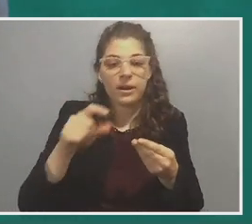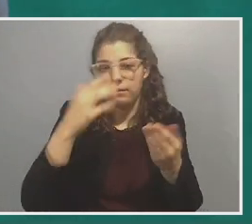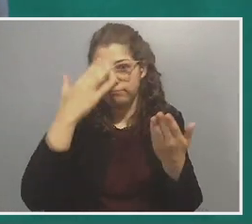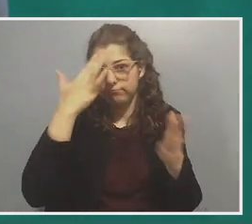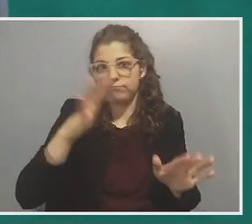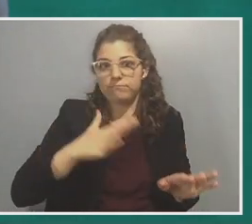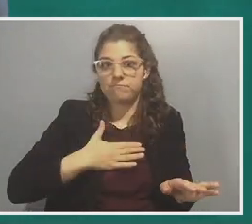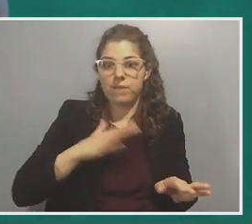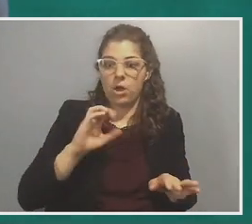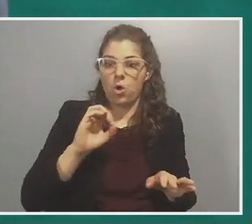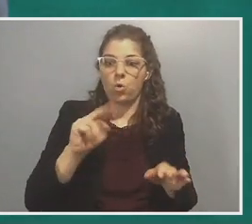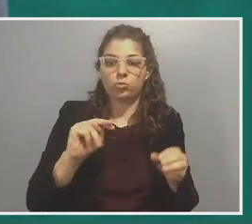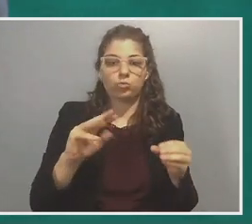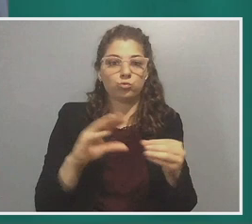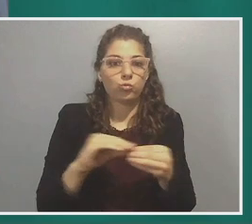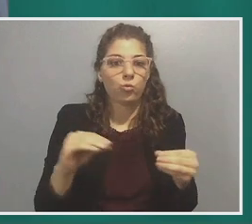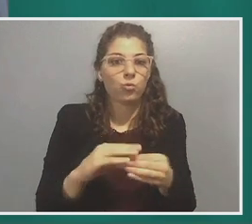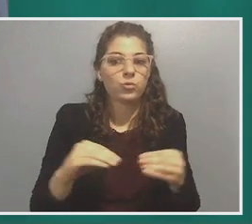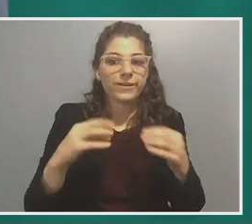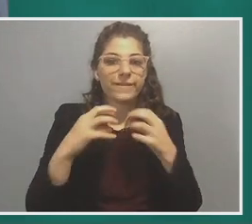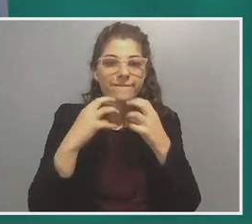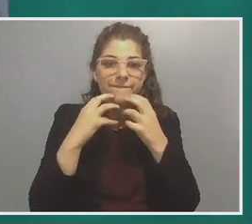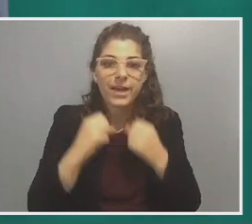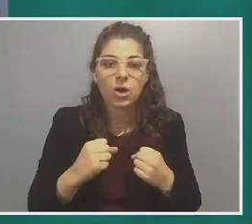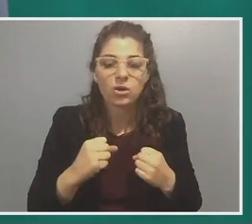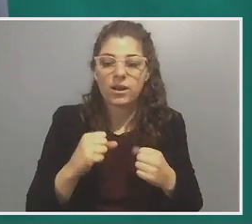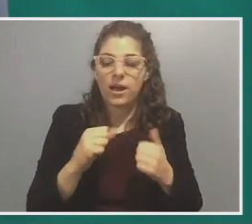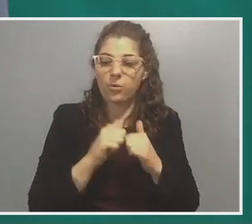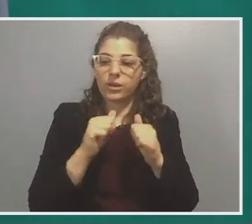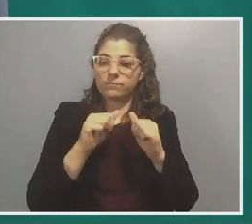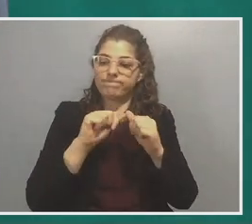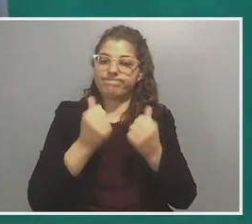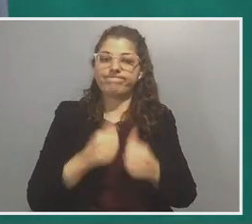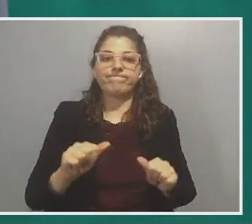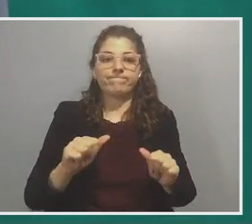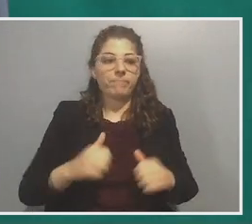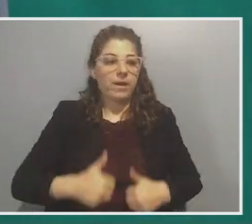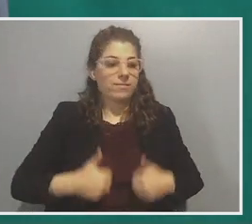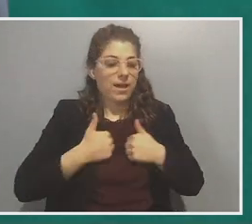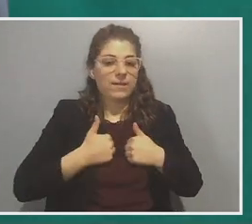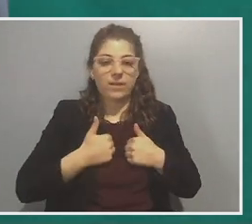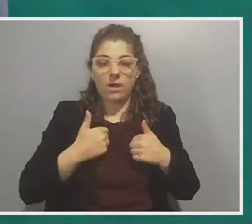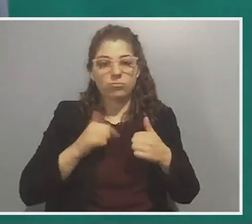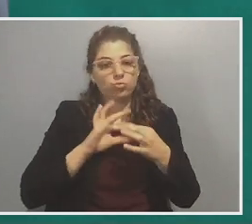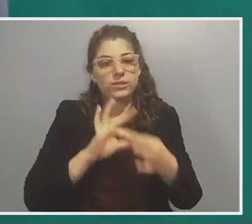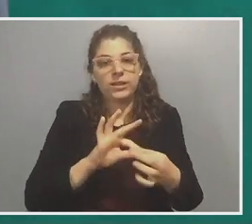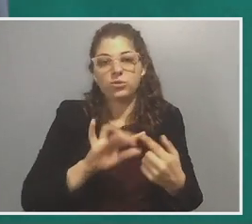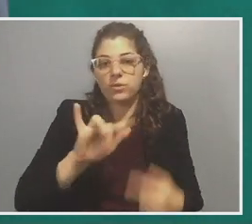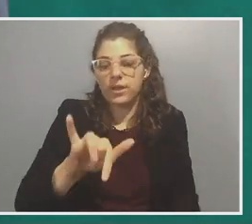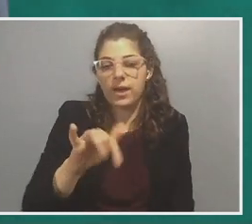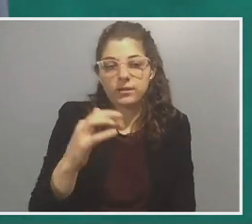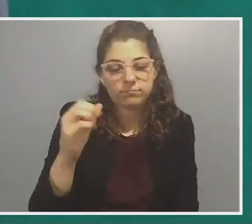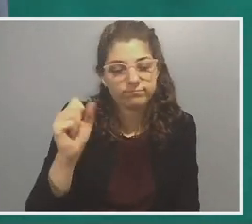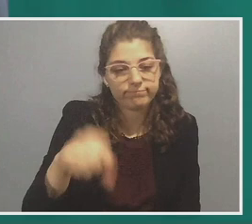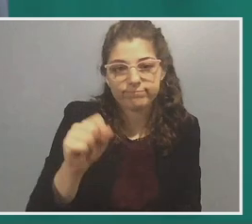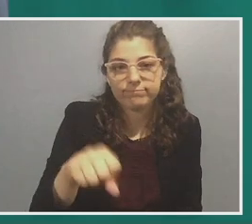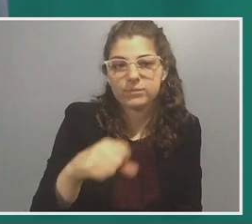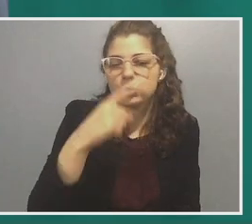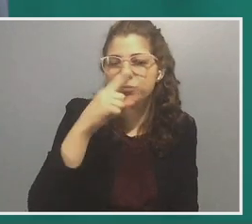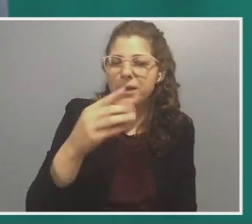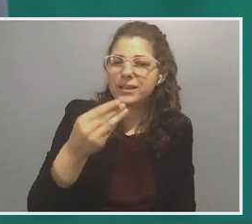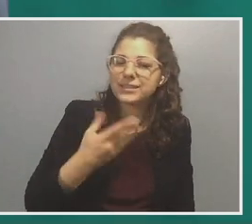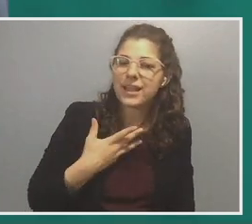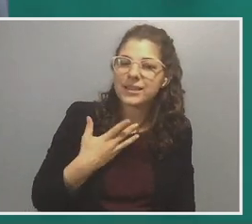own story and its value and how that would shape what I, what I do with my life. I absolutely relate to that realization. Can you tell us about